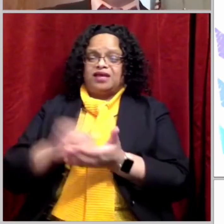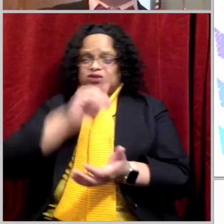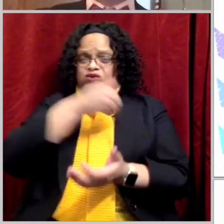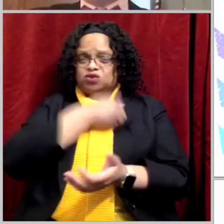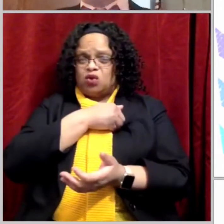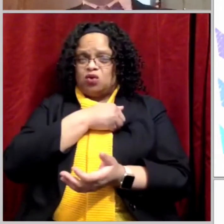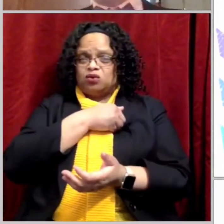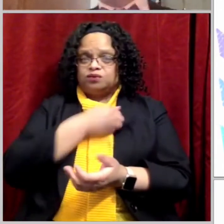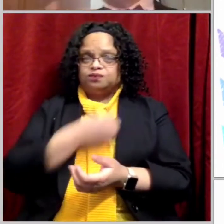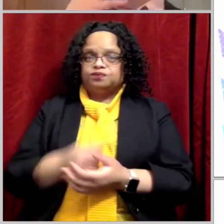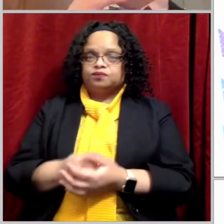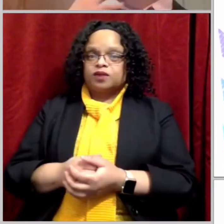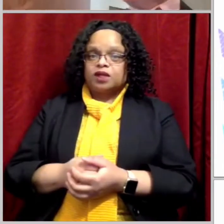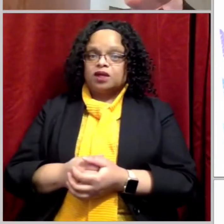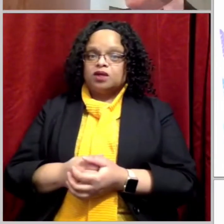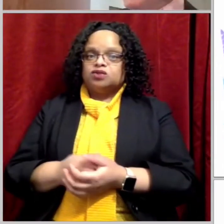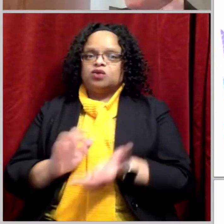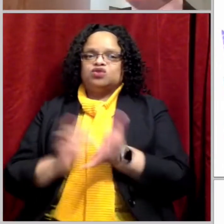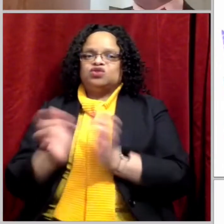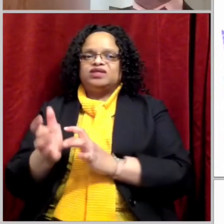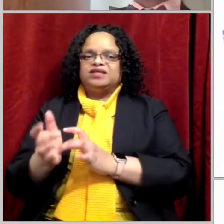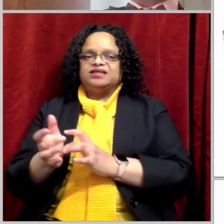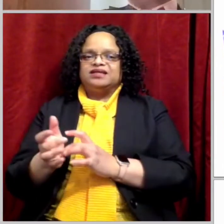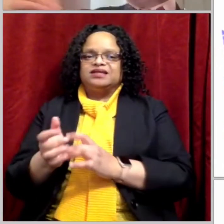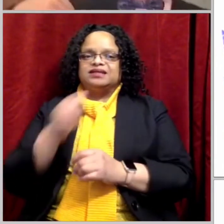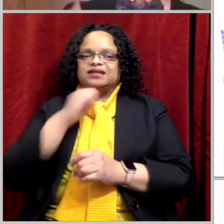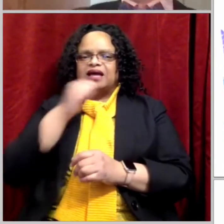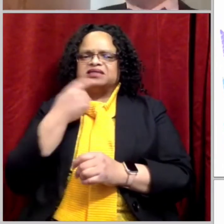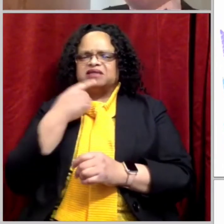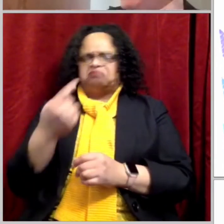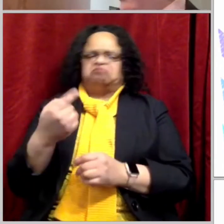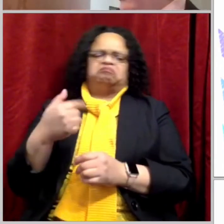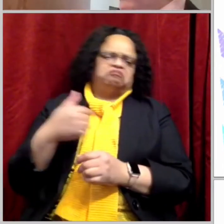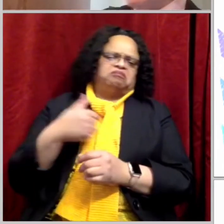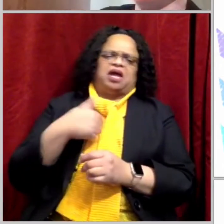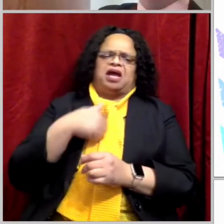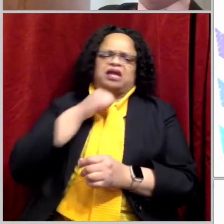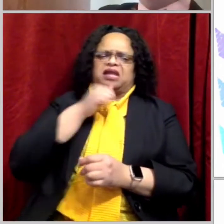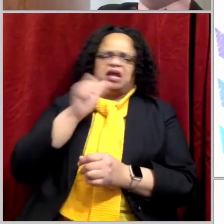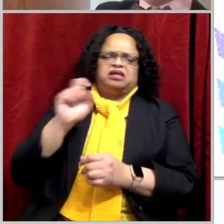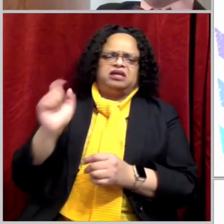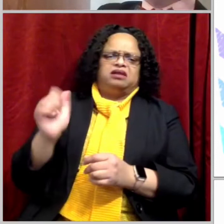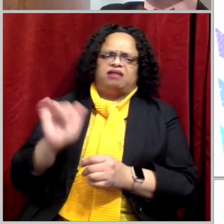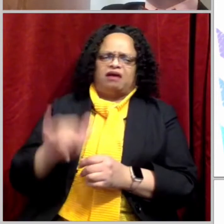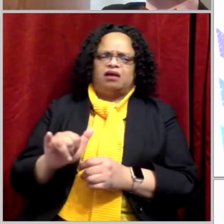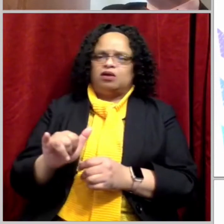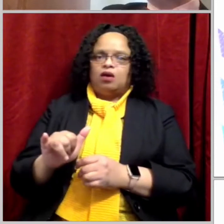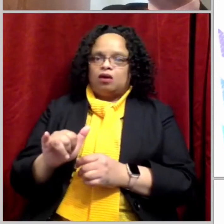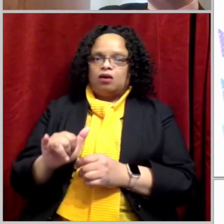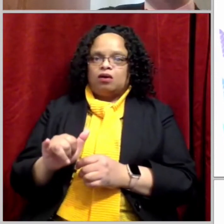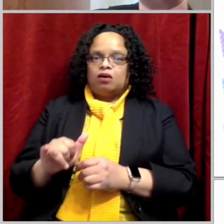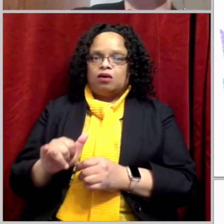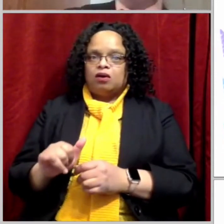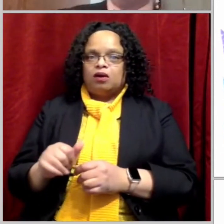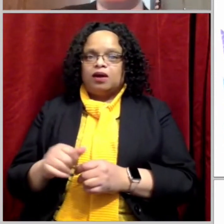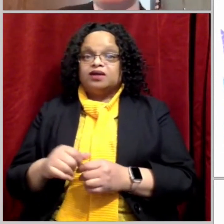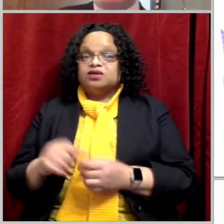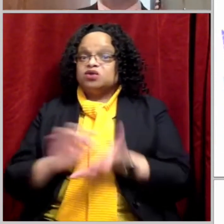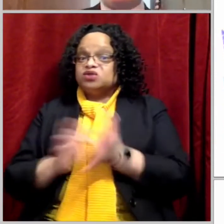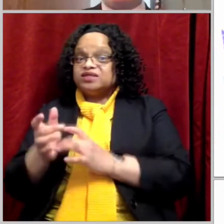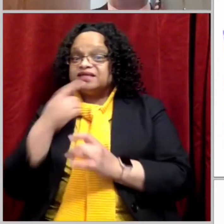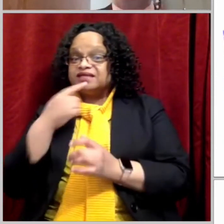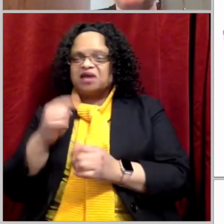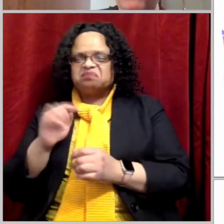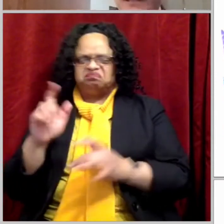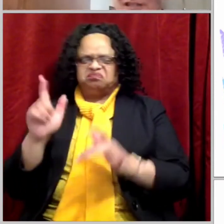didn't want to seem like, well, you know, I don't need to do this, John, so you can skip me and just continue baptizing the rest of the people. No, we see